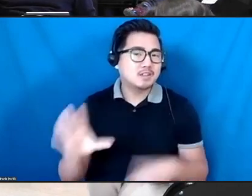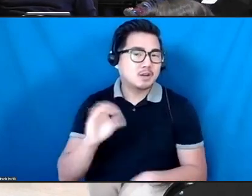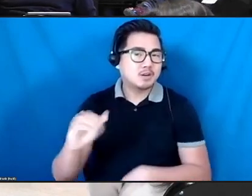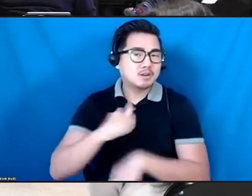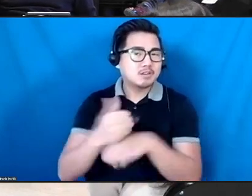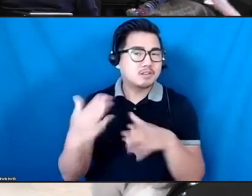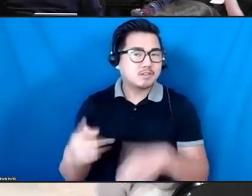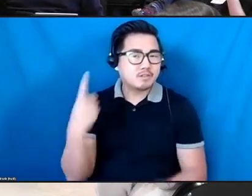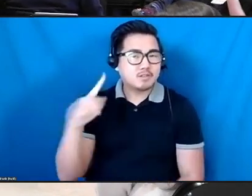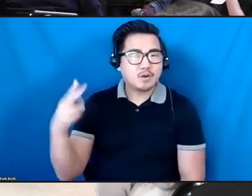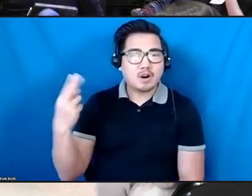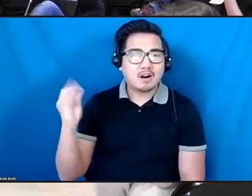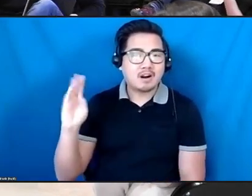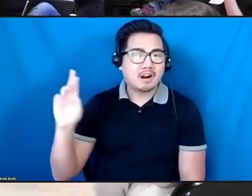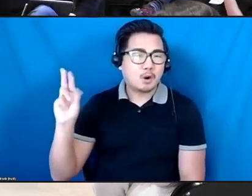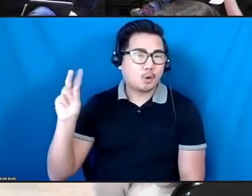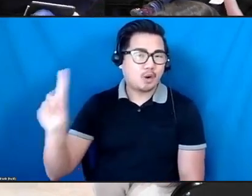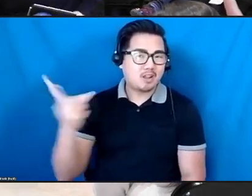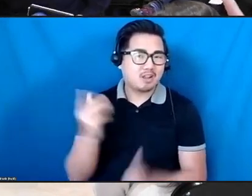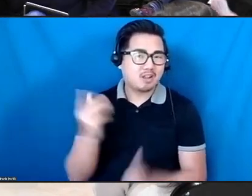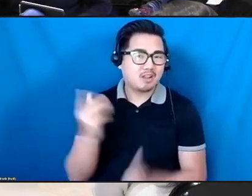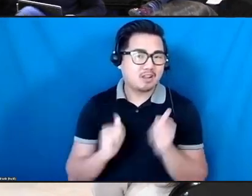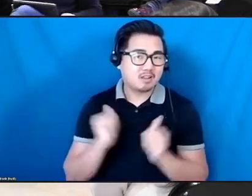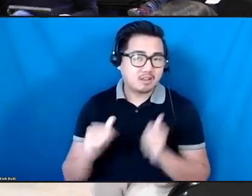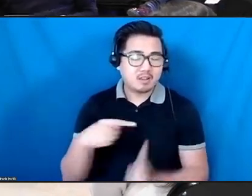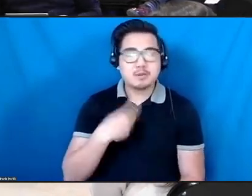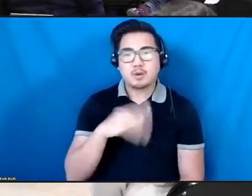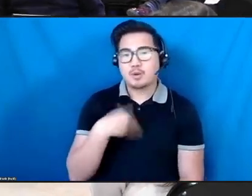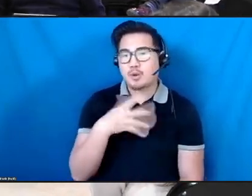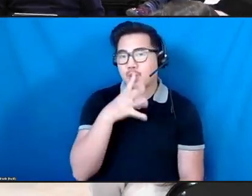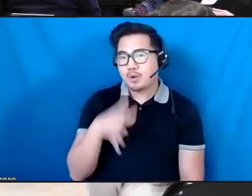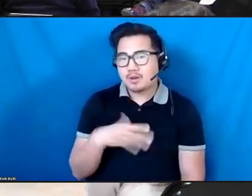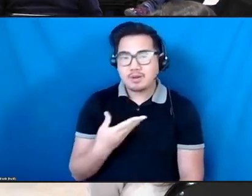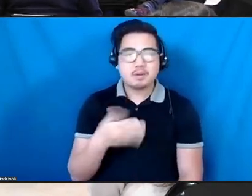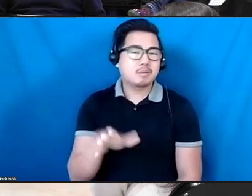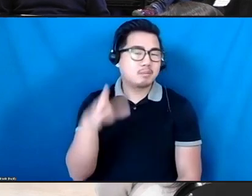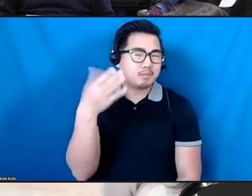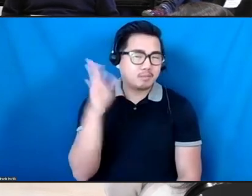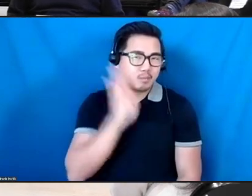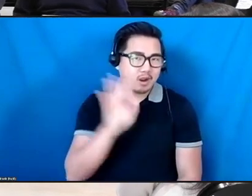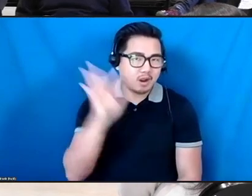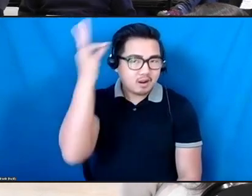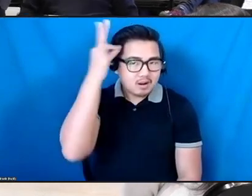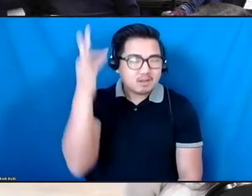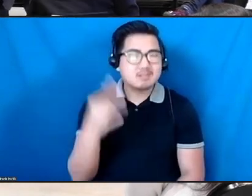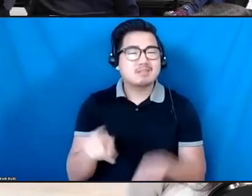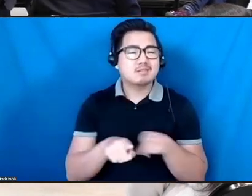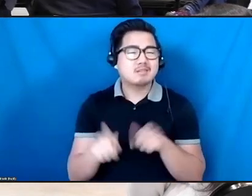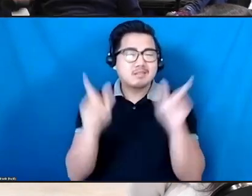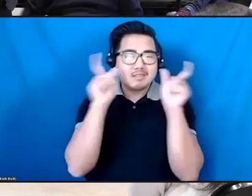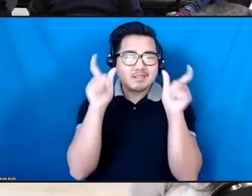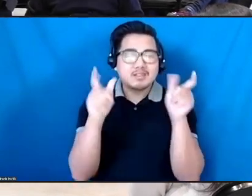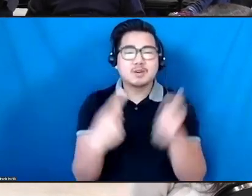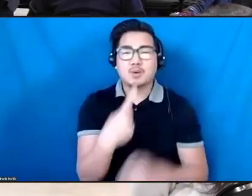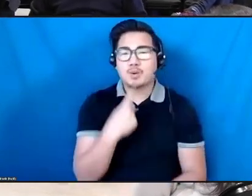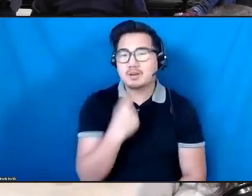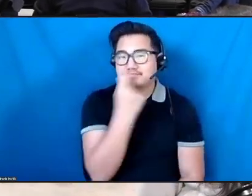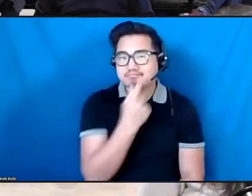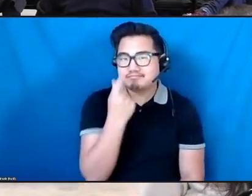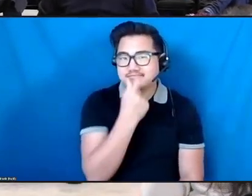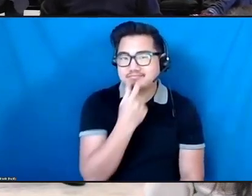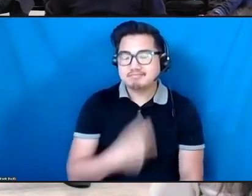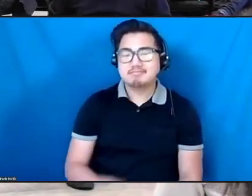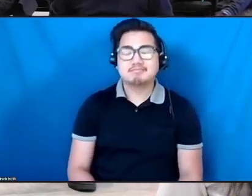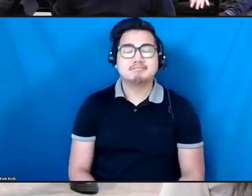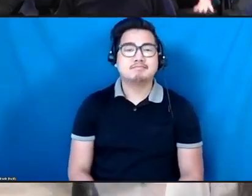Theatre Commons. I am a white woman with brown hair and glasses and I'm wearing red lipstick. On